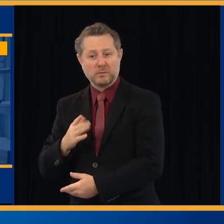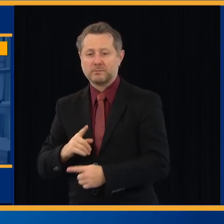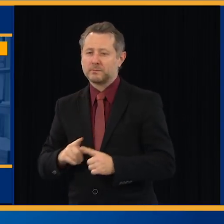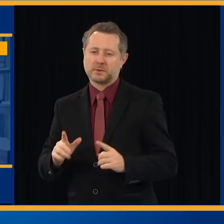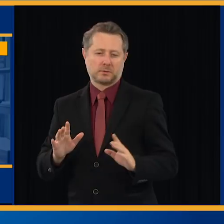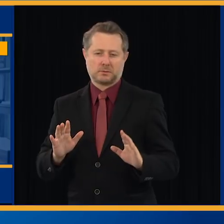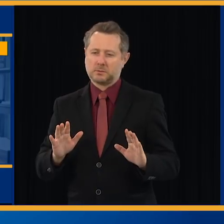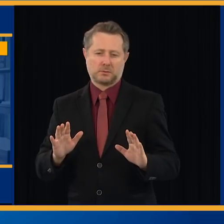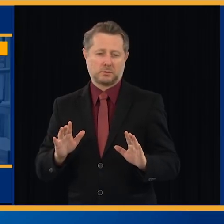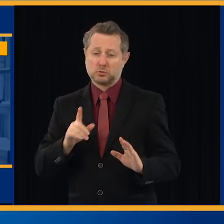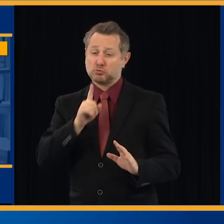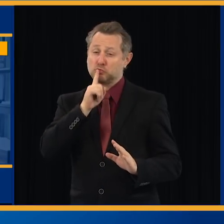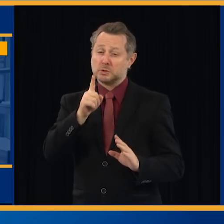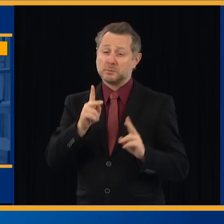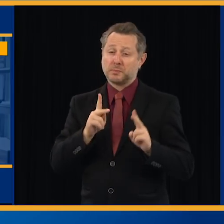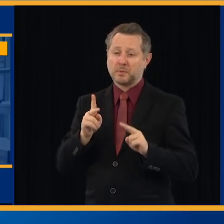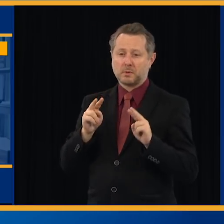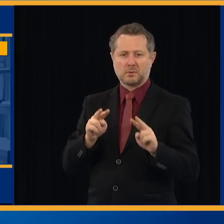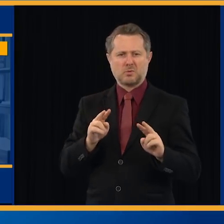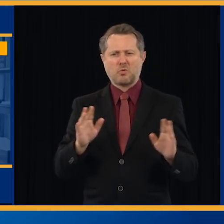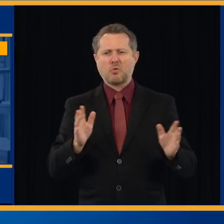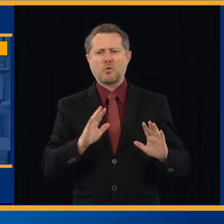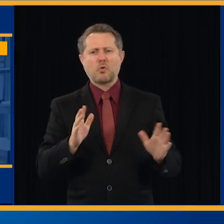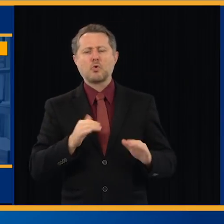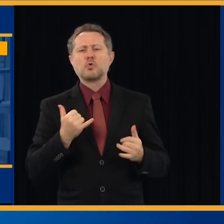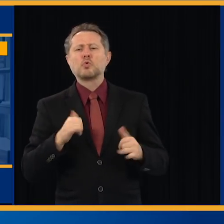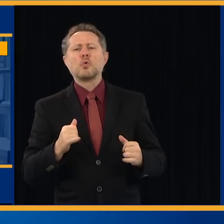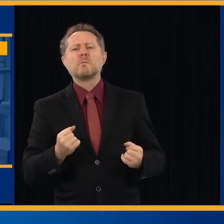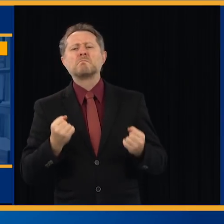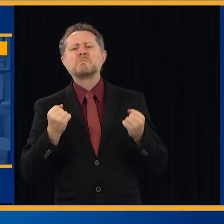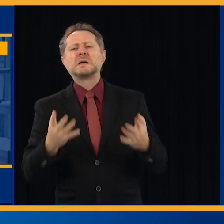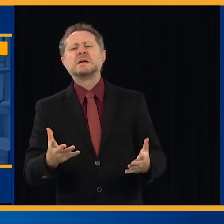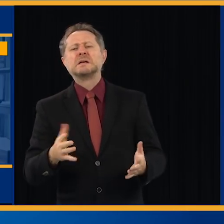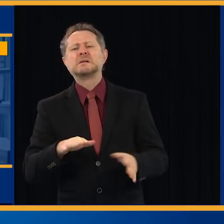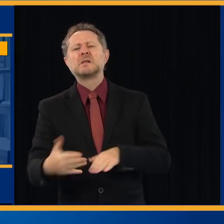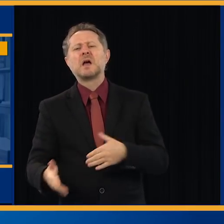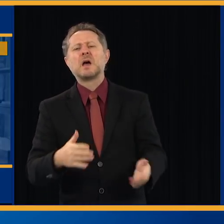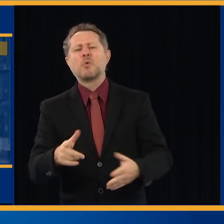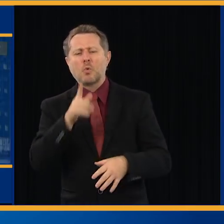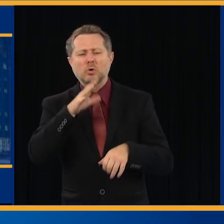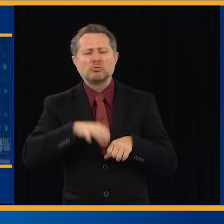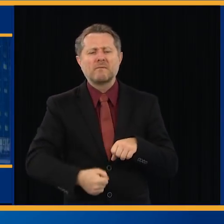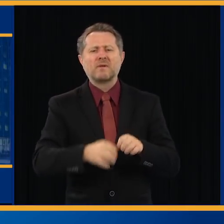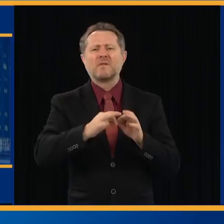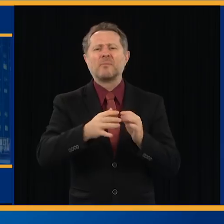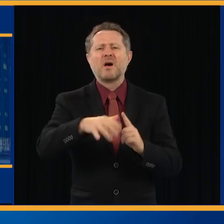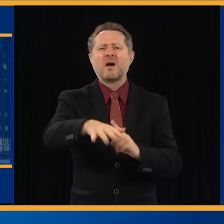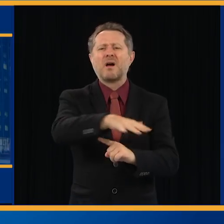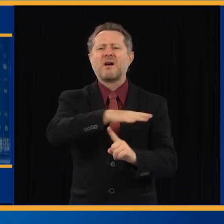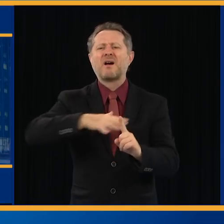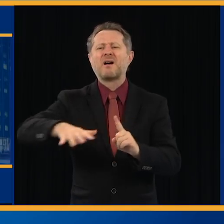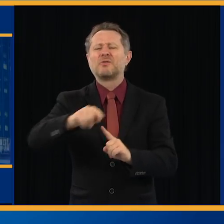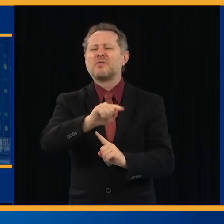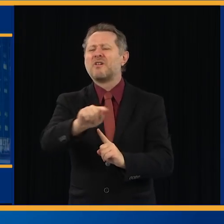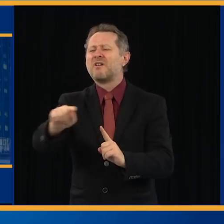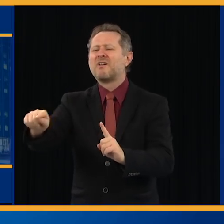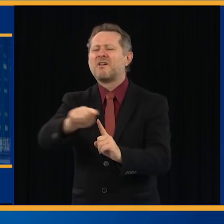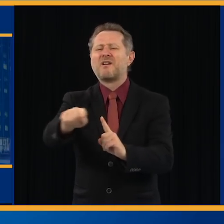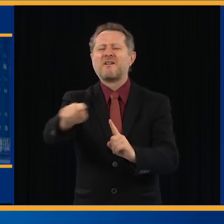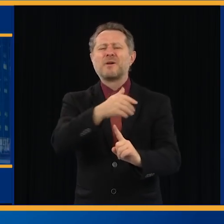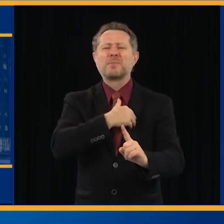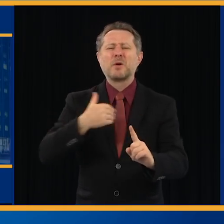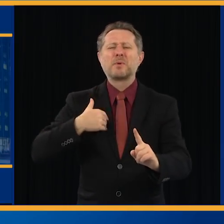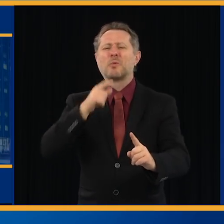and grief for hundreds and hundreds of New Yorkers who lost a loved one. Big question,